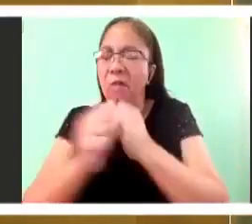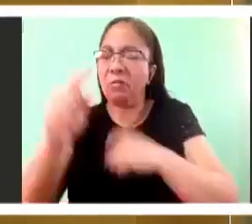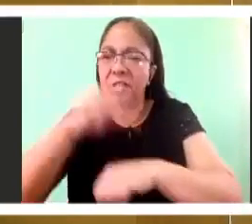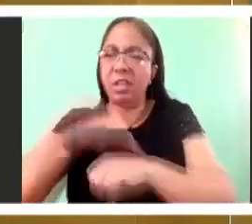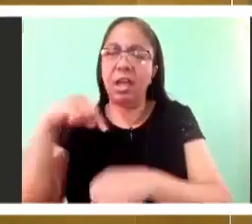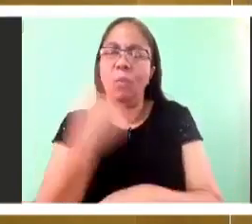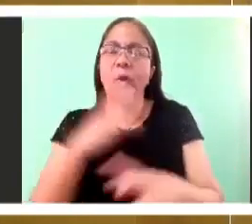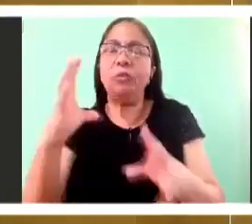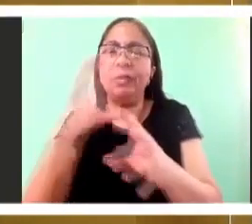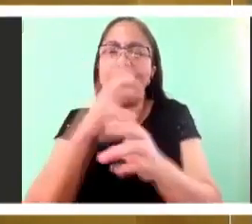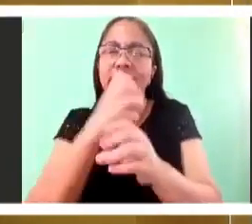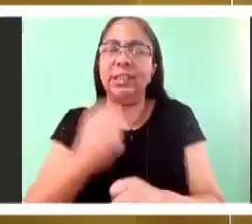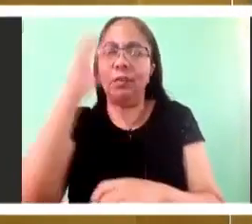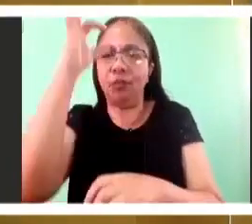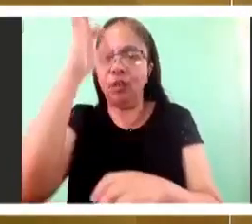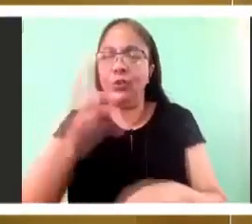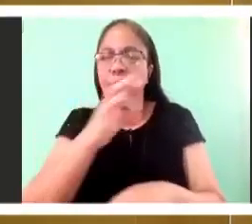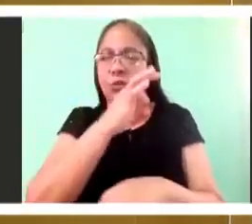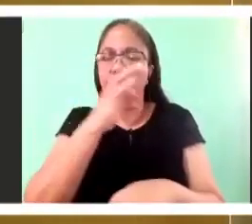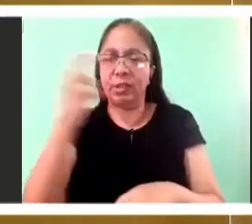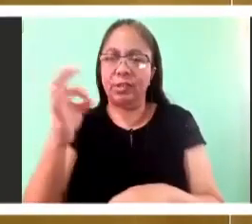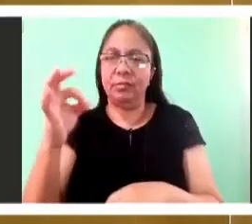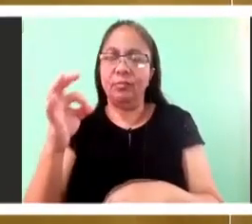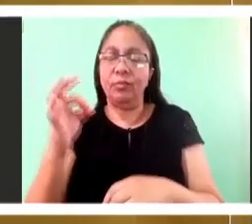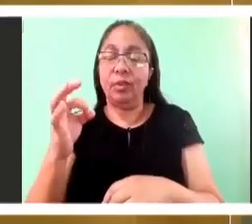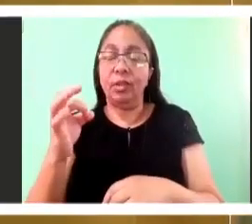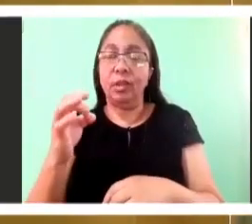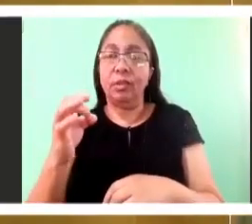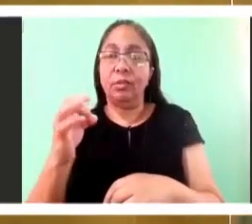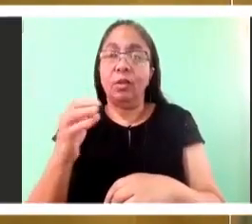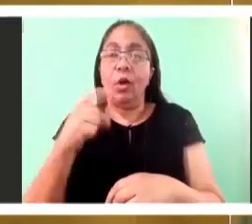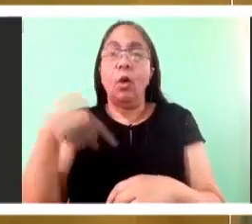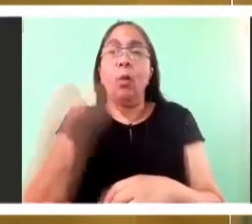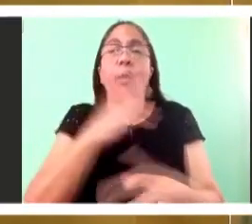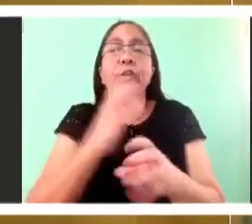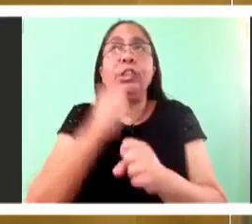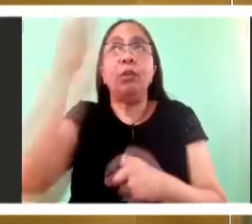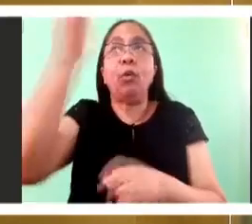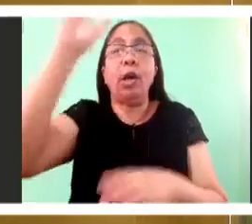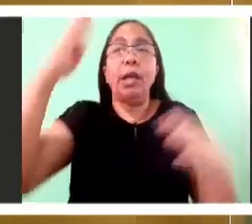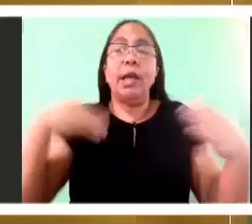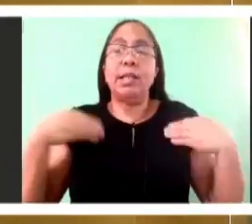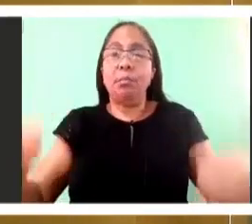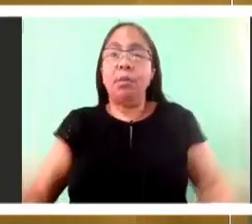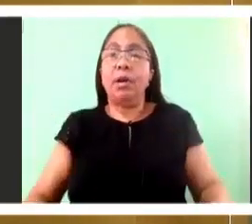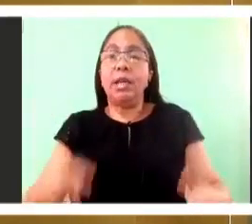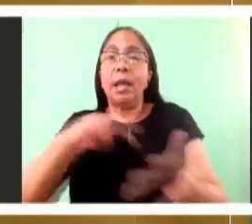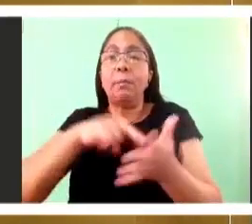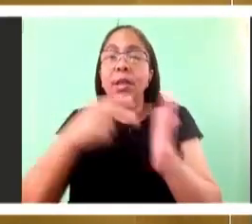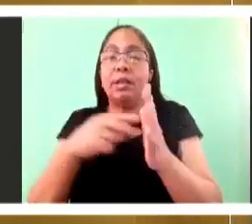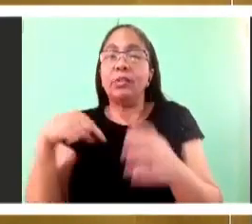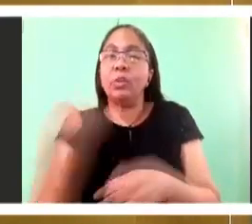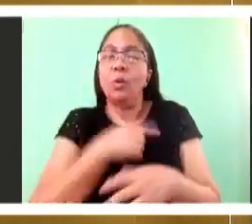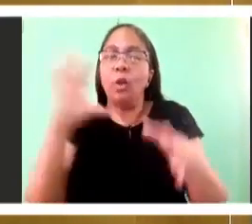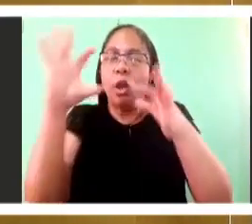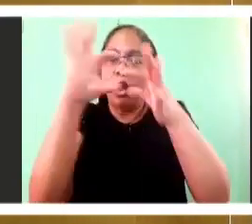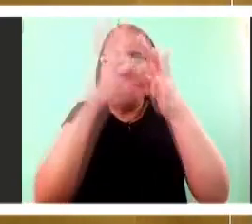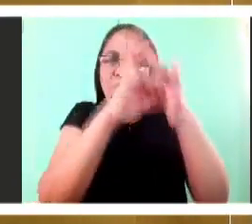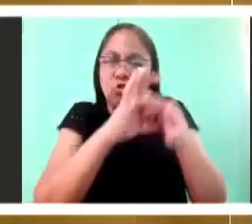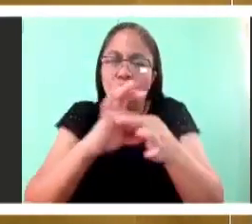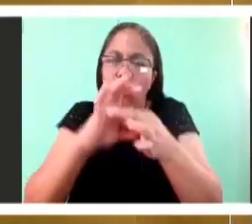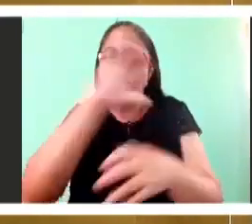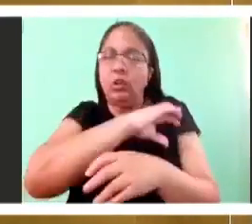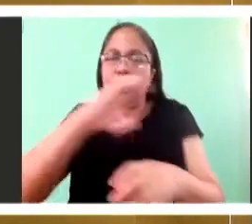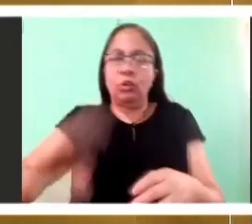the body of Christ into God himself and into heaven this is a doctrine of